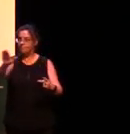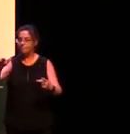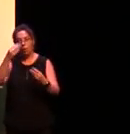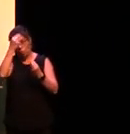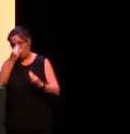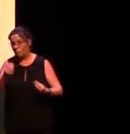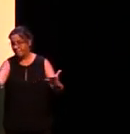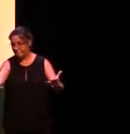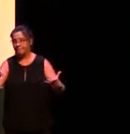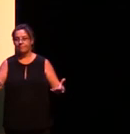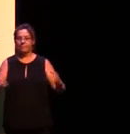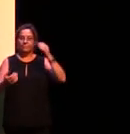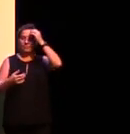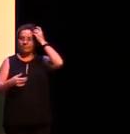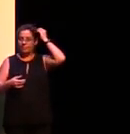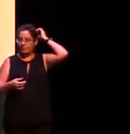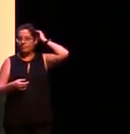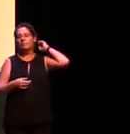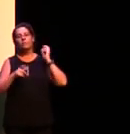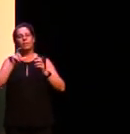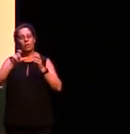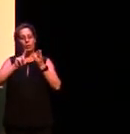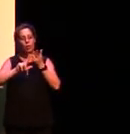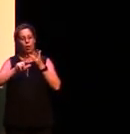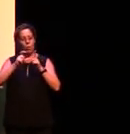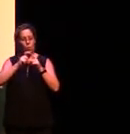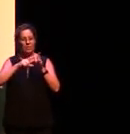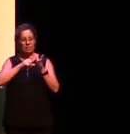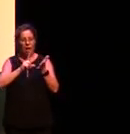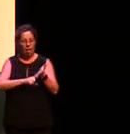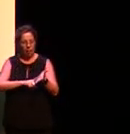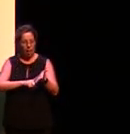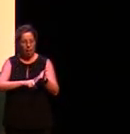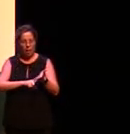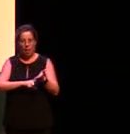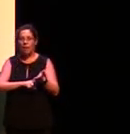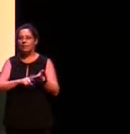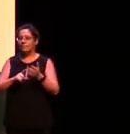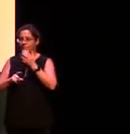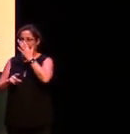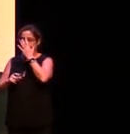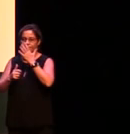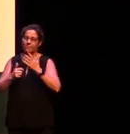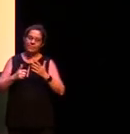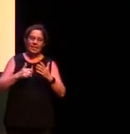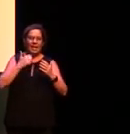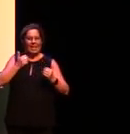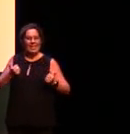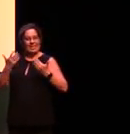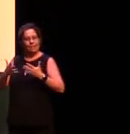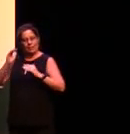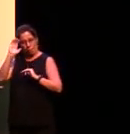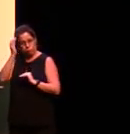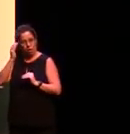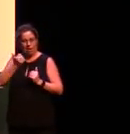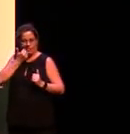is that COBL has brought in a special prize that's given every two years called